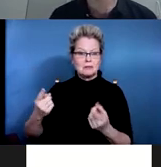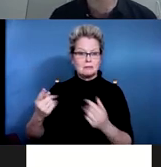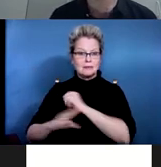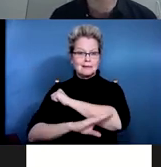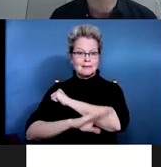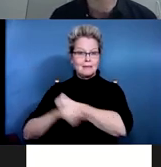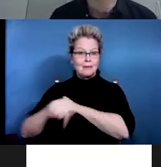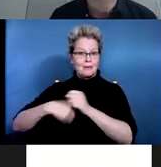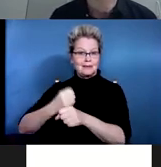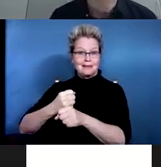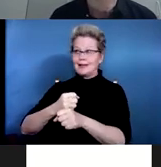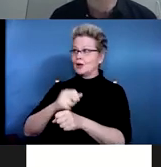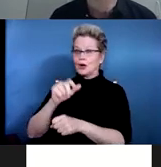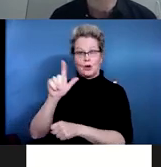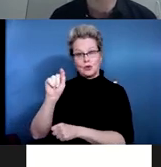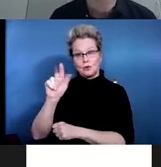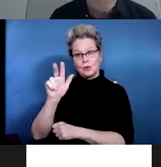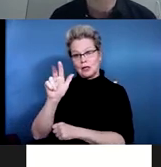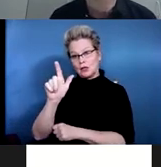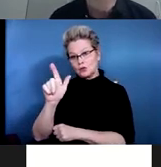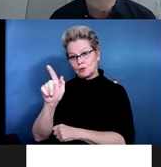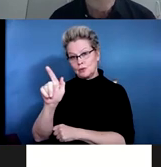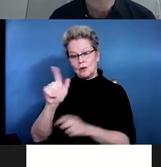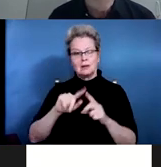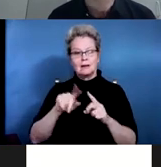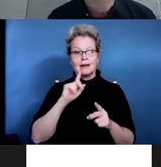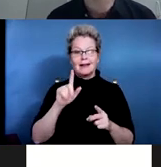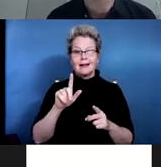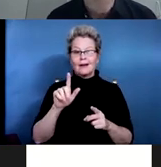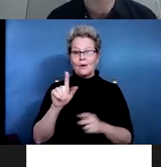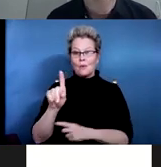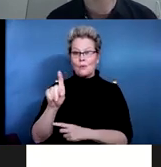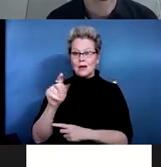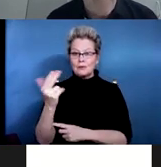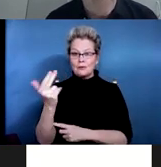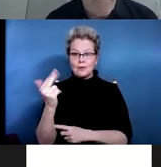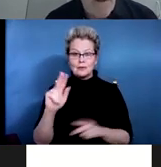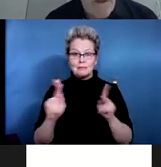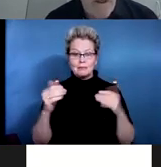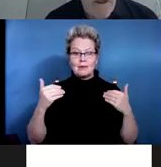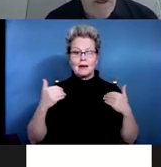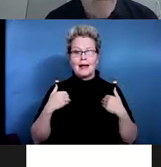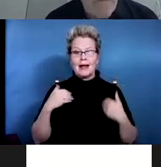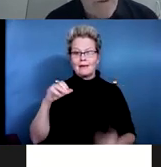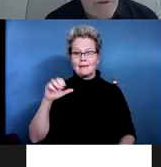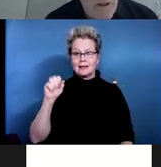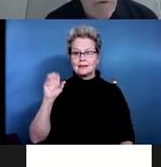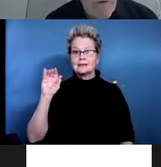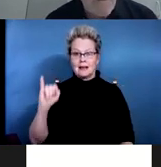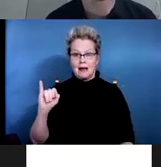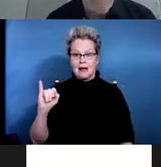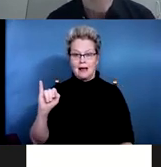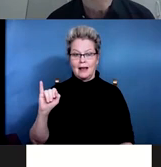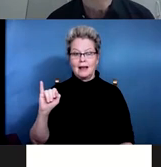uh, 113 folks with SCI, uh, with a, uh, and 57